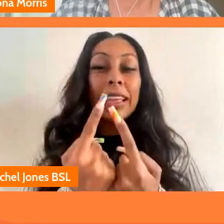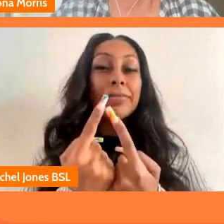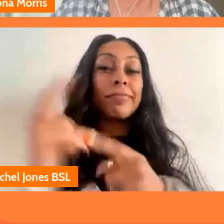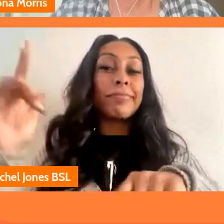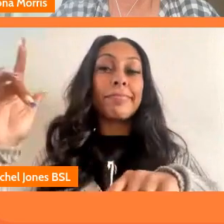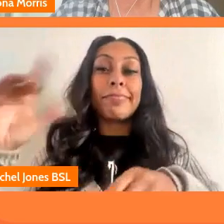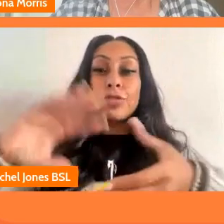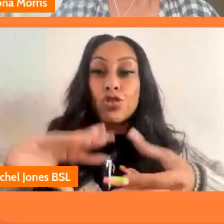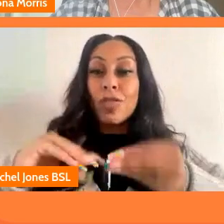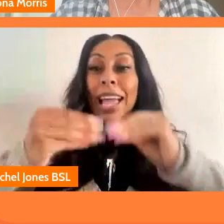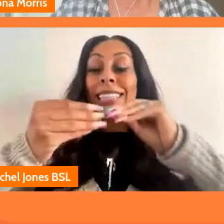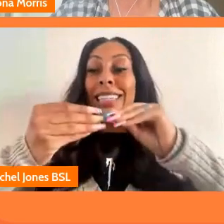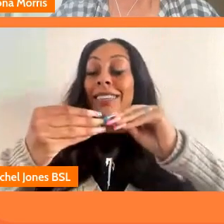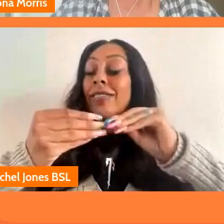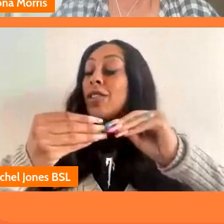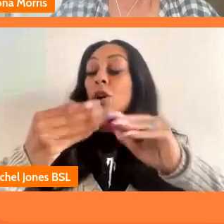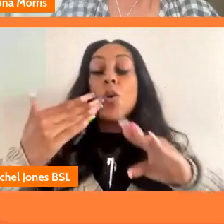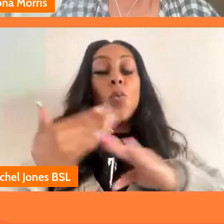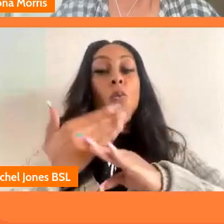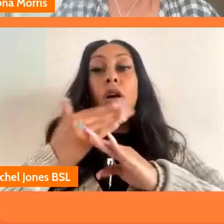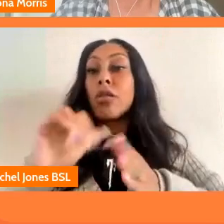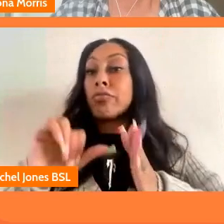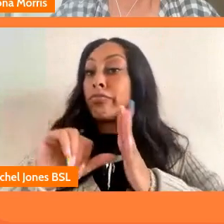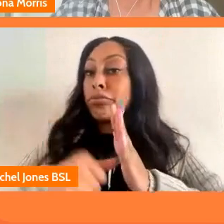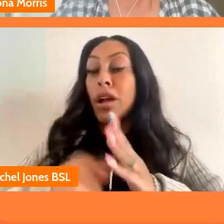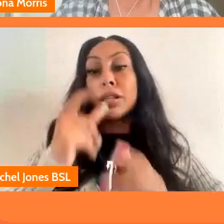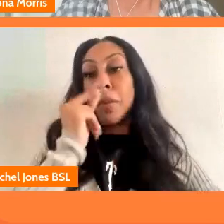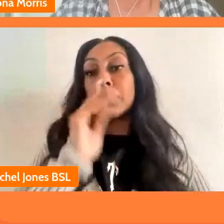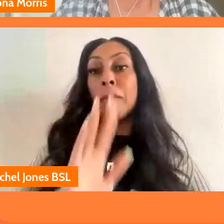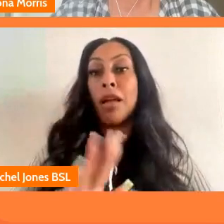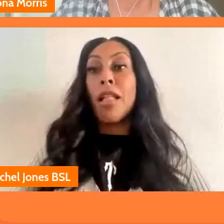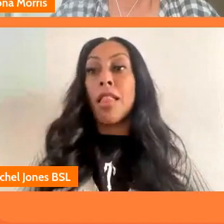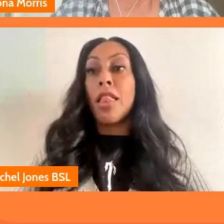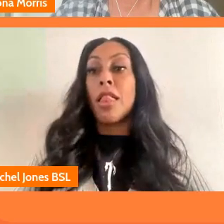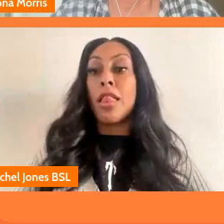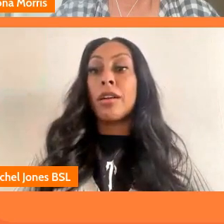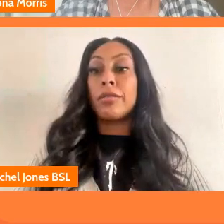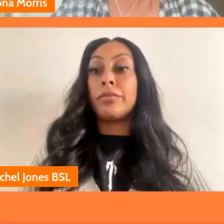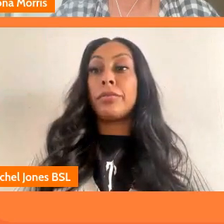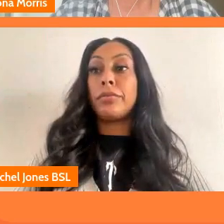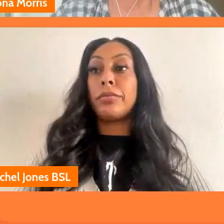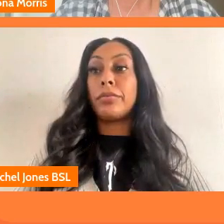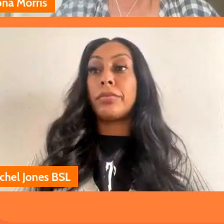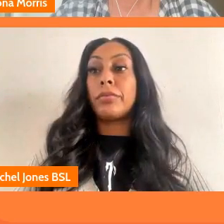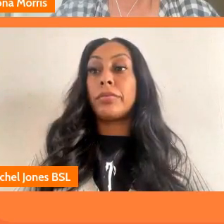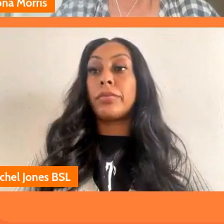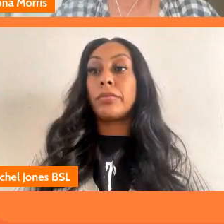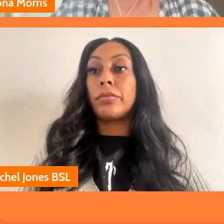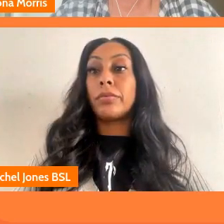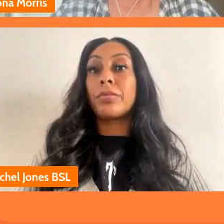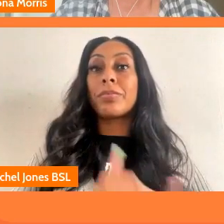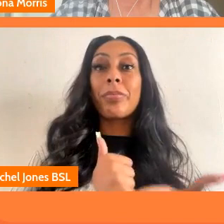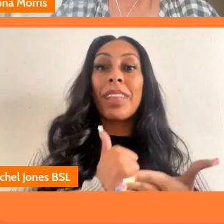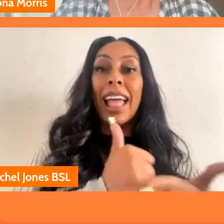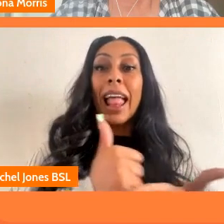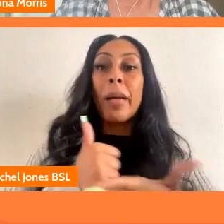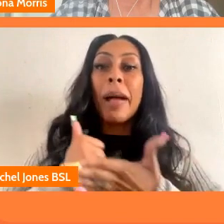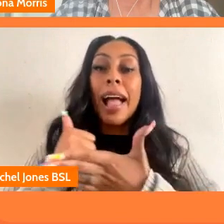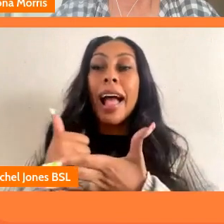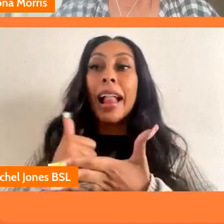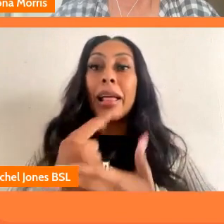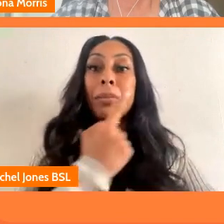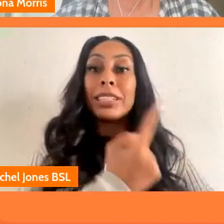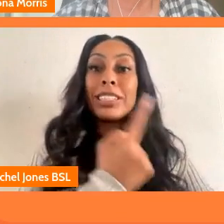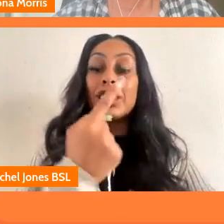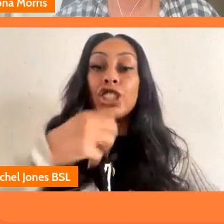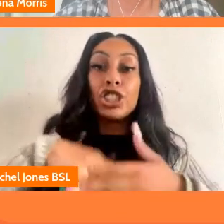as Fiona's just said we did work on that program to look at um helping each of those emerging creatives establish